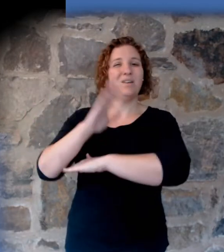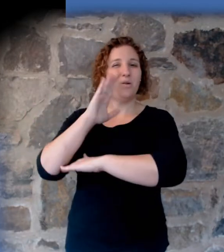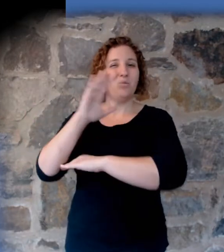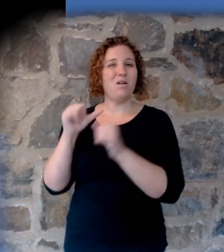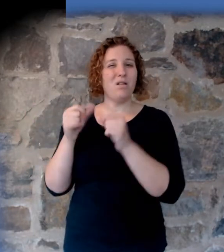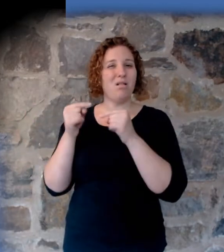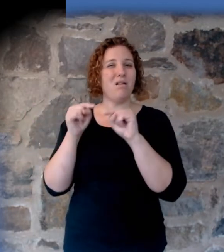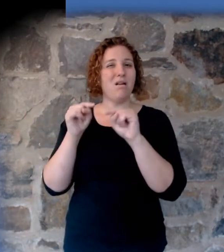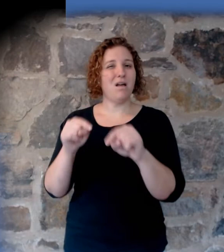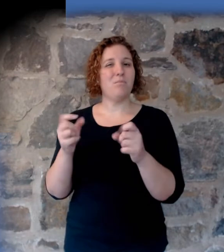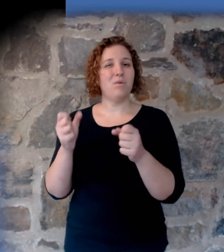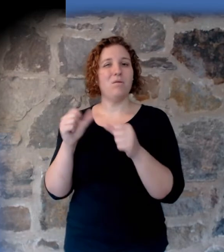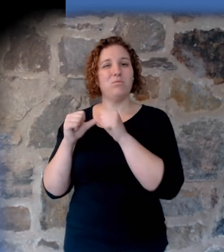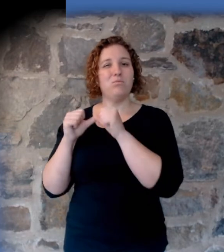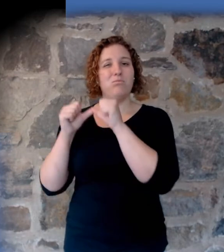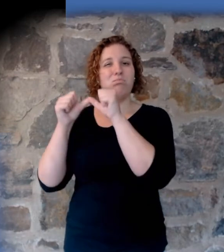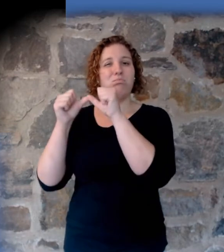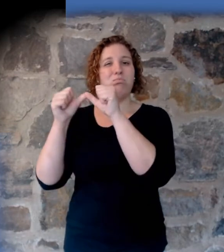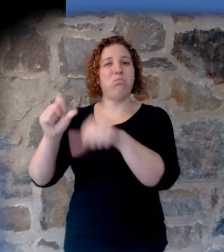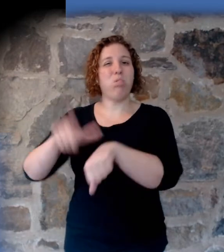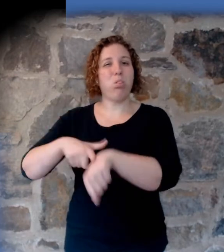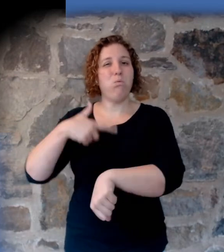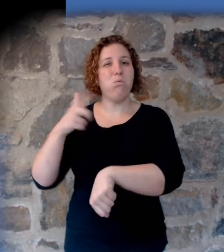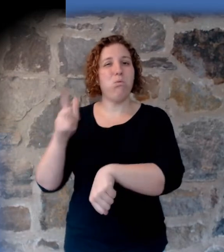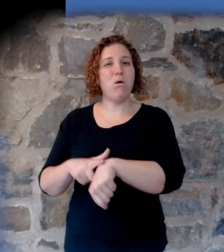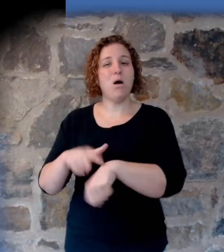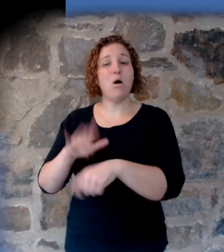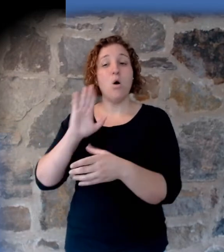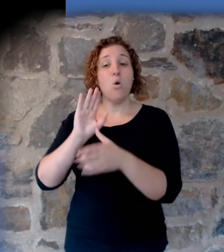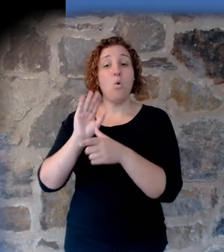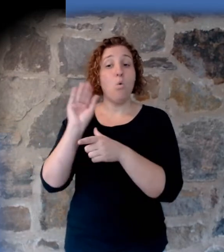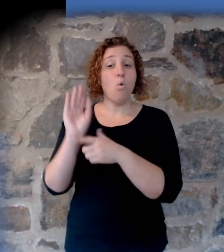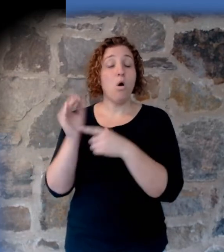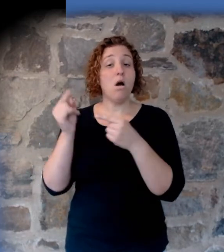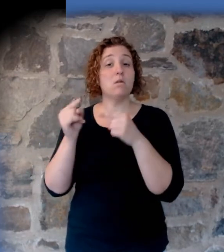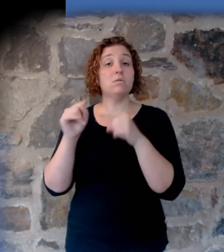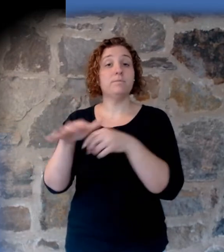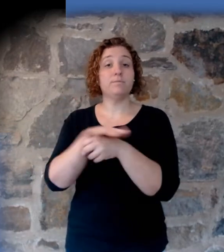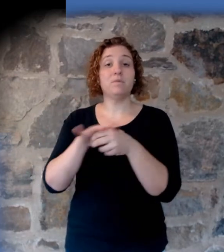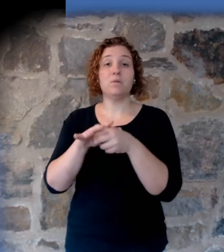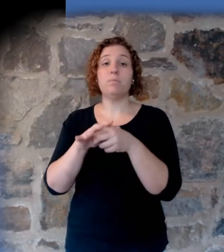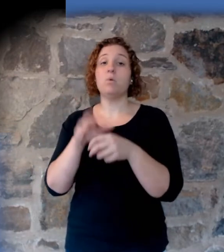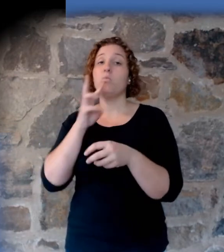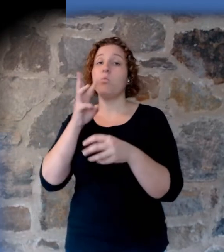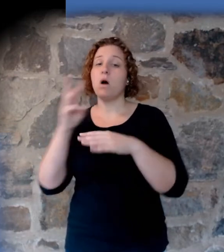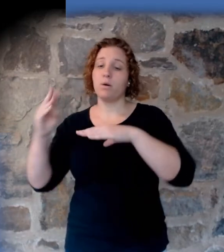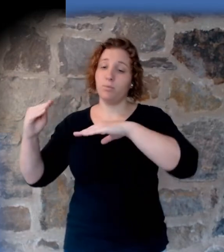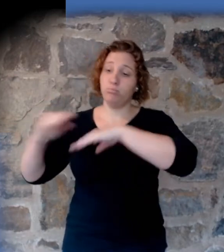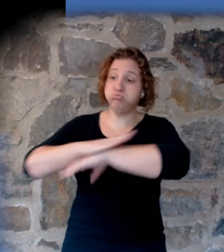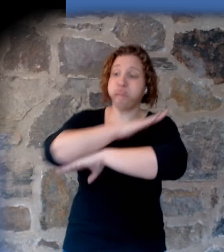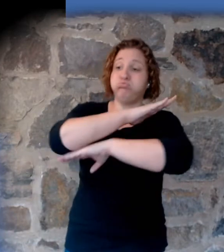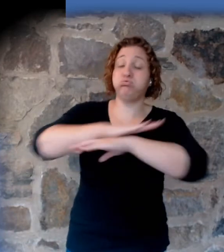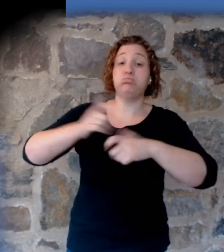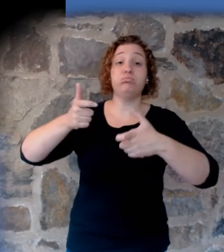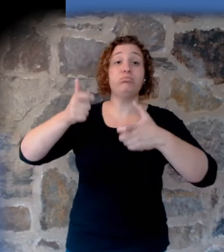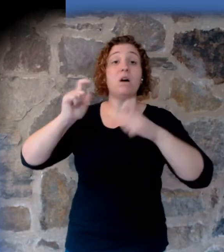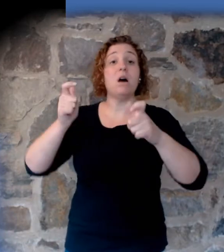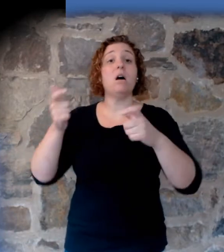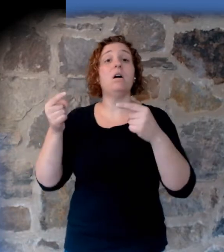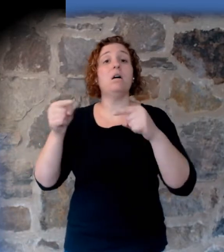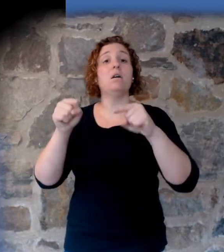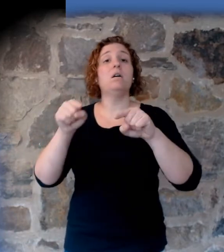billions of years? Or would that be the product of the power of water planing off a surface? Time